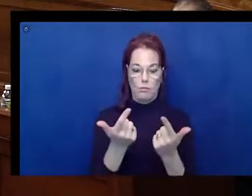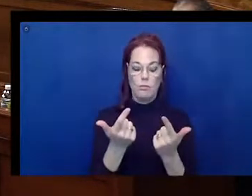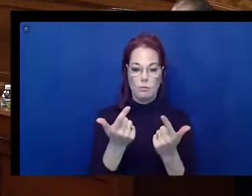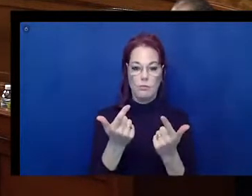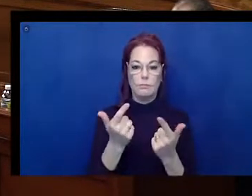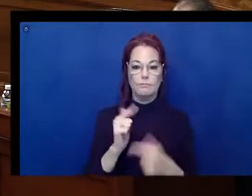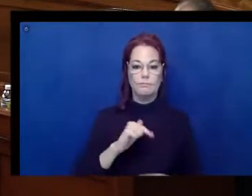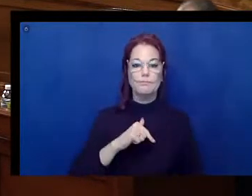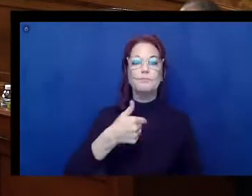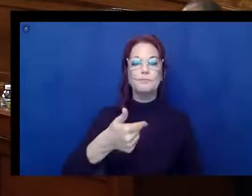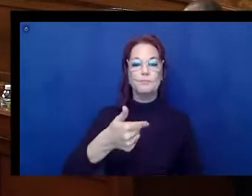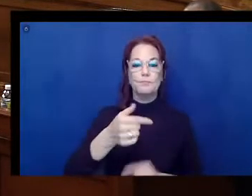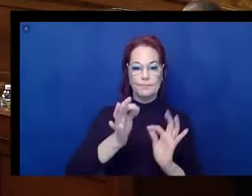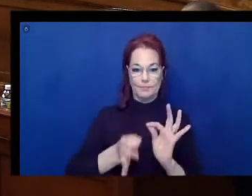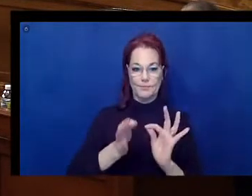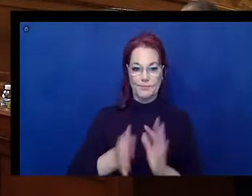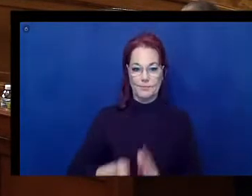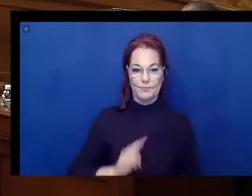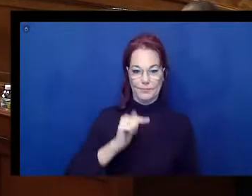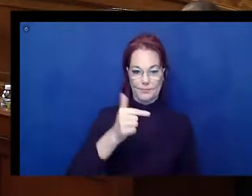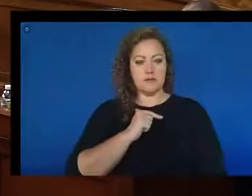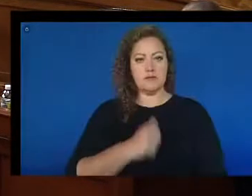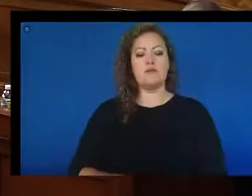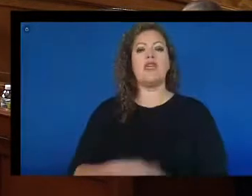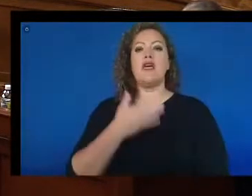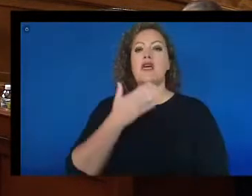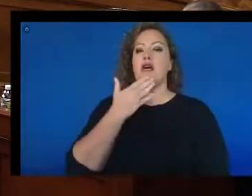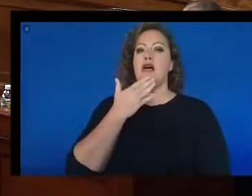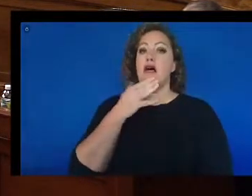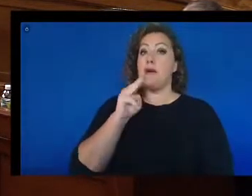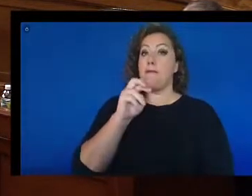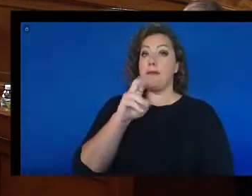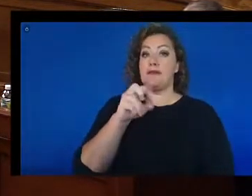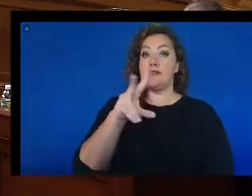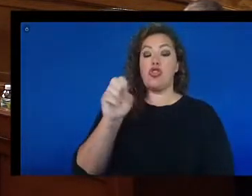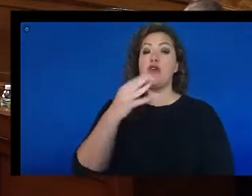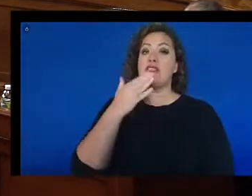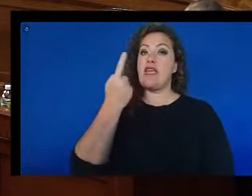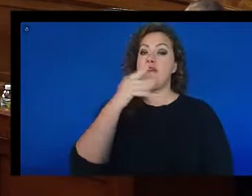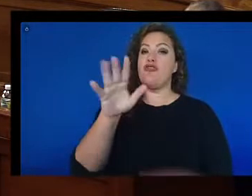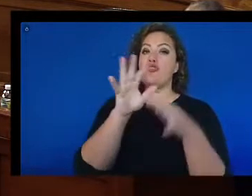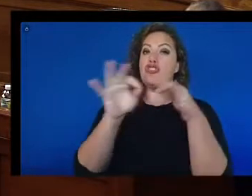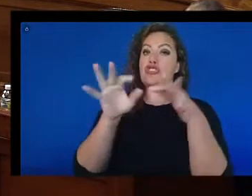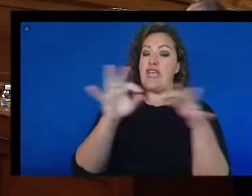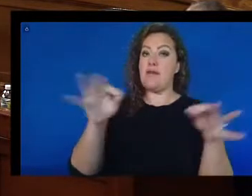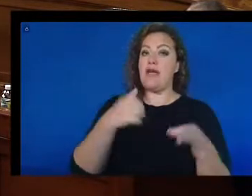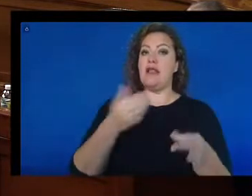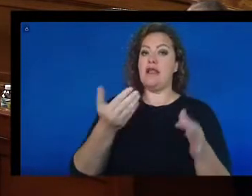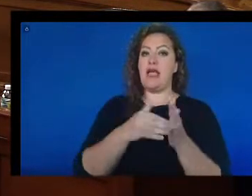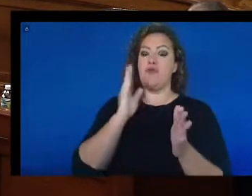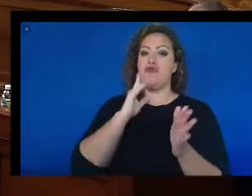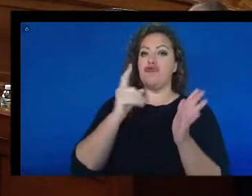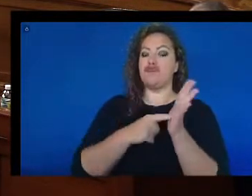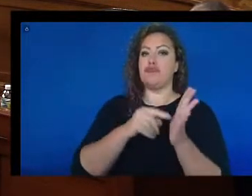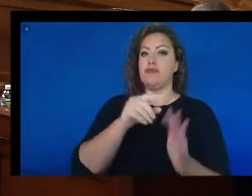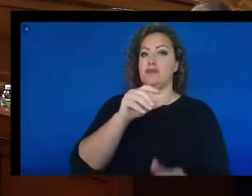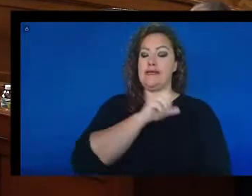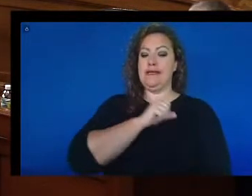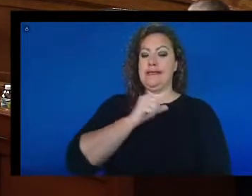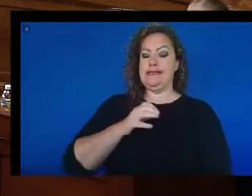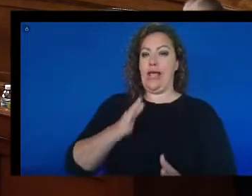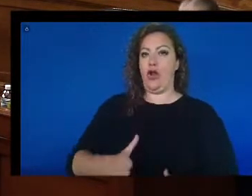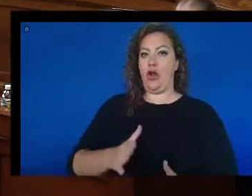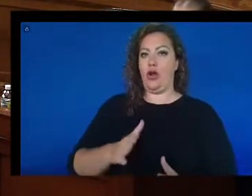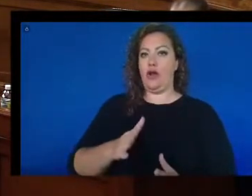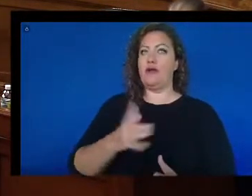Mr. Lewis, thank you for your statement. As I mentioned, we'll be acknowledging senators, Senator Lieberman, we